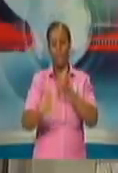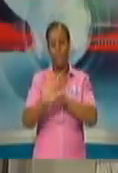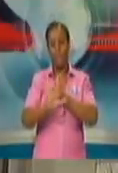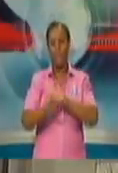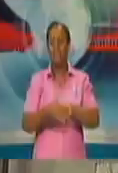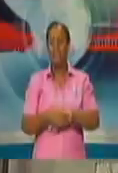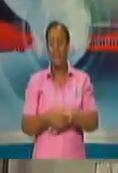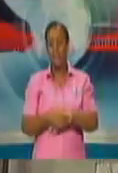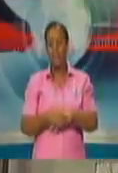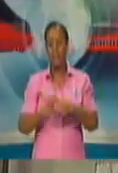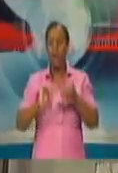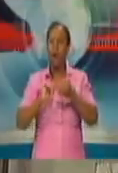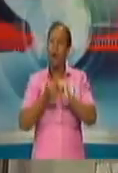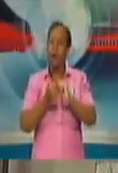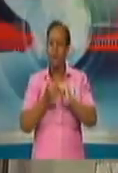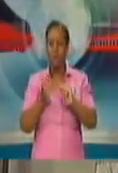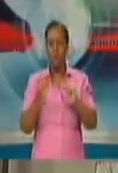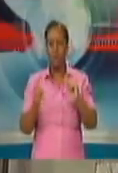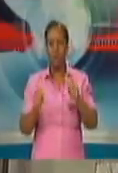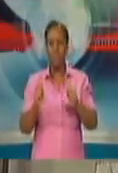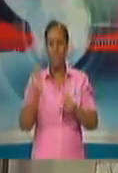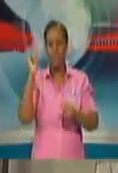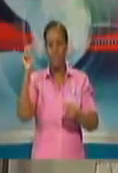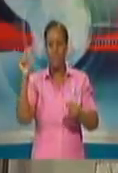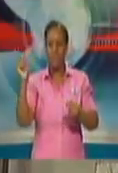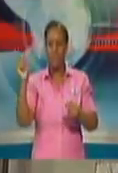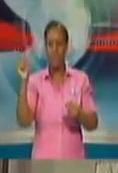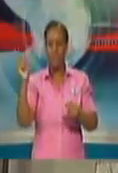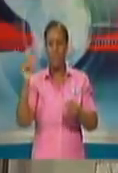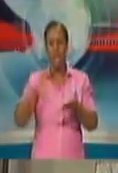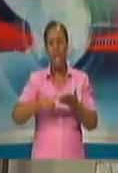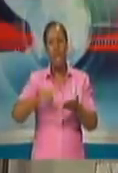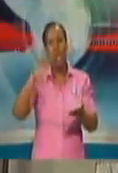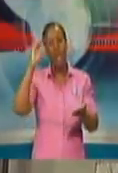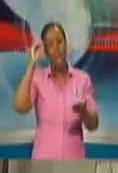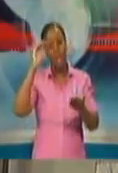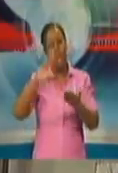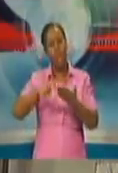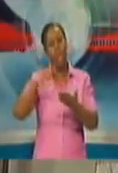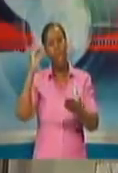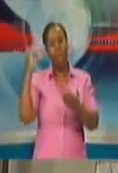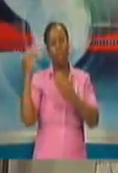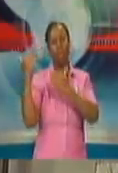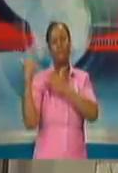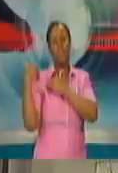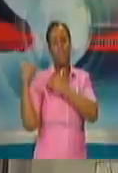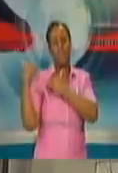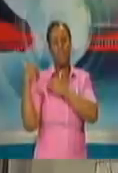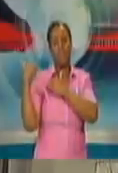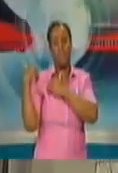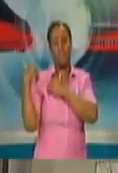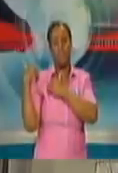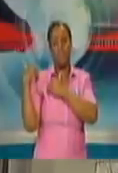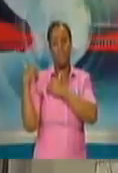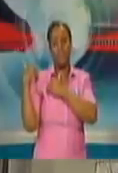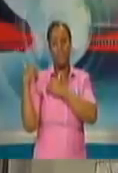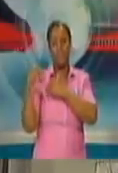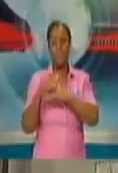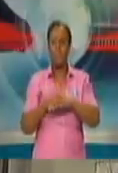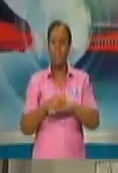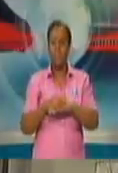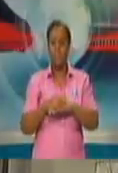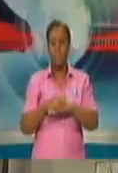Tobogodian, your role now. This is your contribution. And your contribution doesn't cost you money.